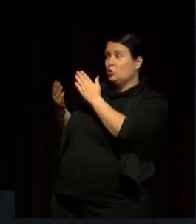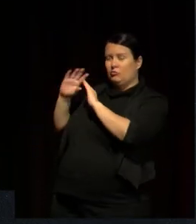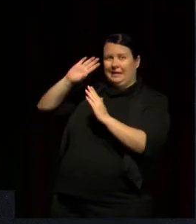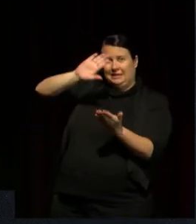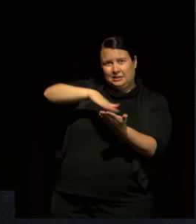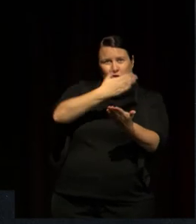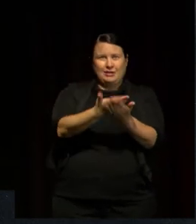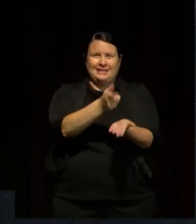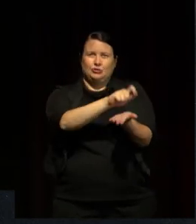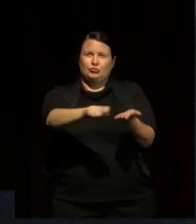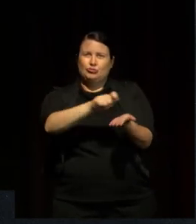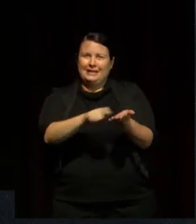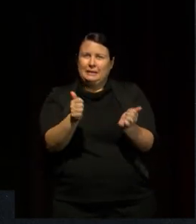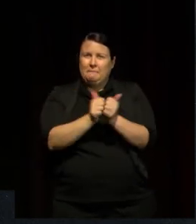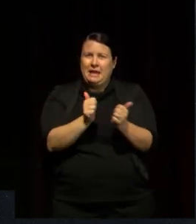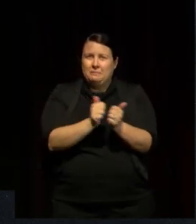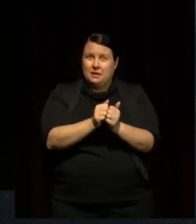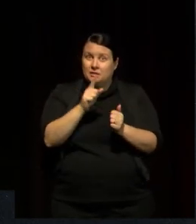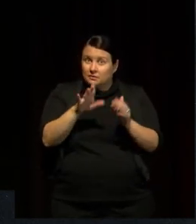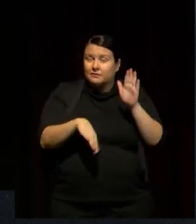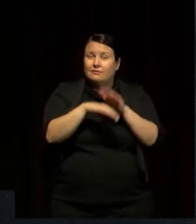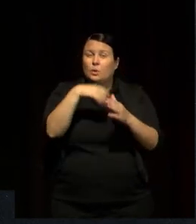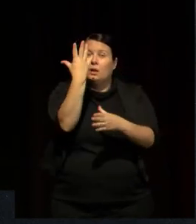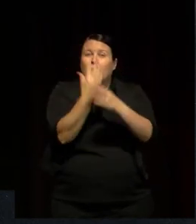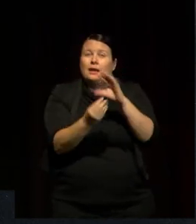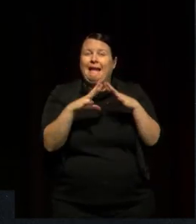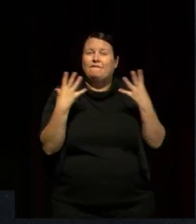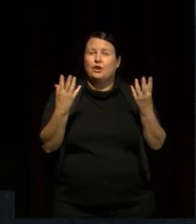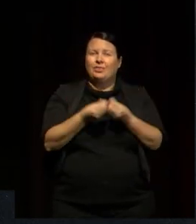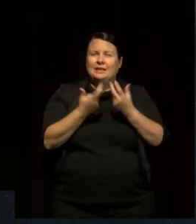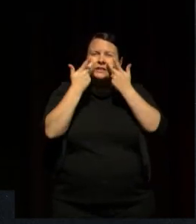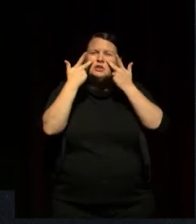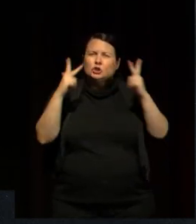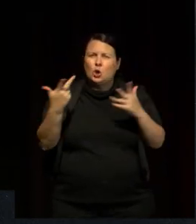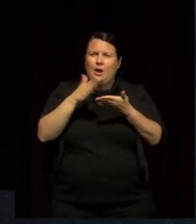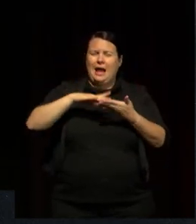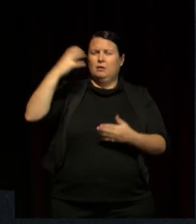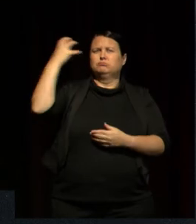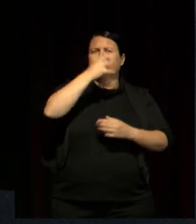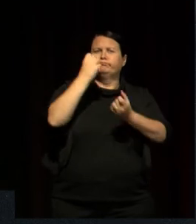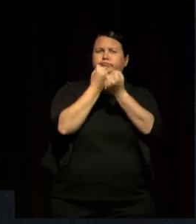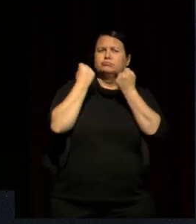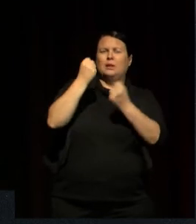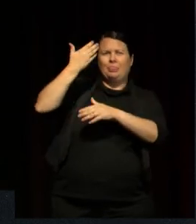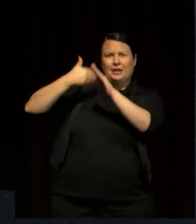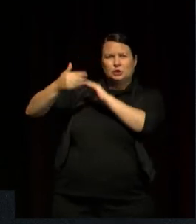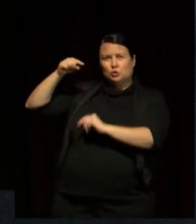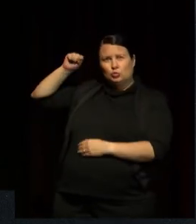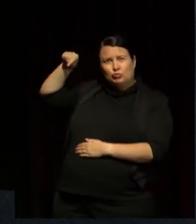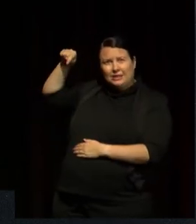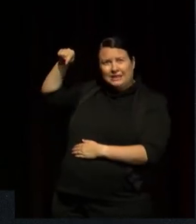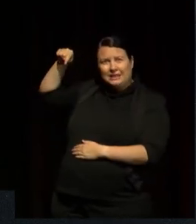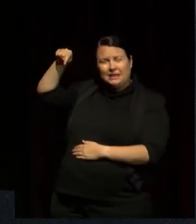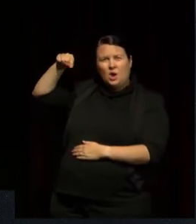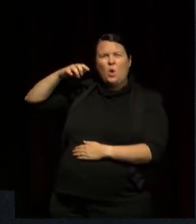effective it is. Does it minimise the enormity of the origin stories or is it actually